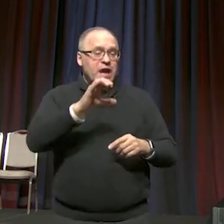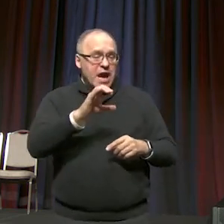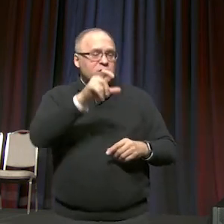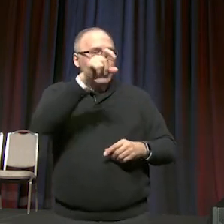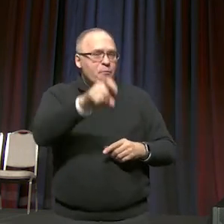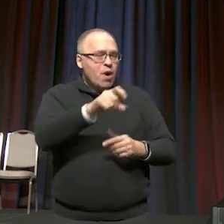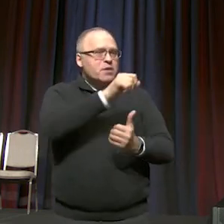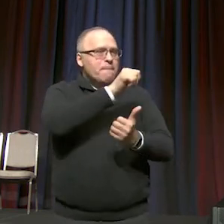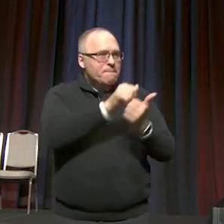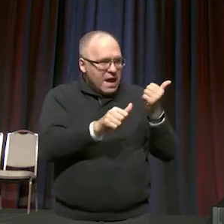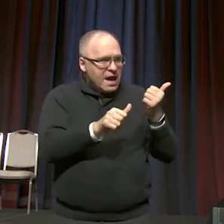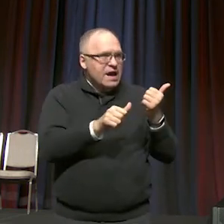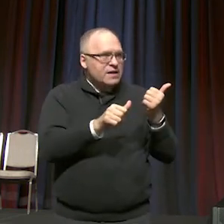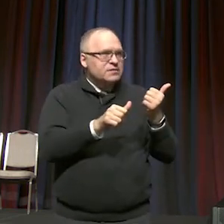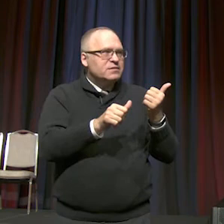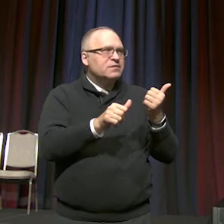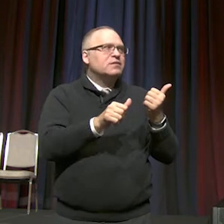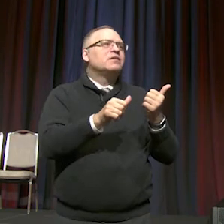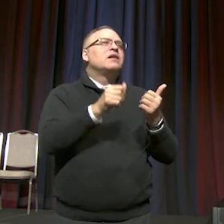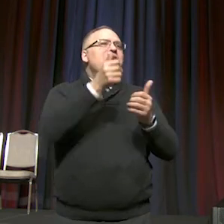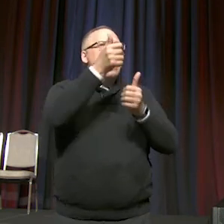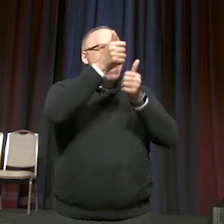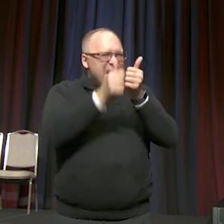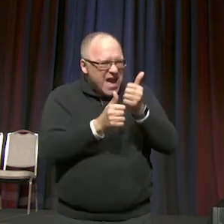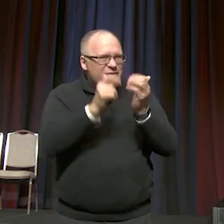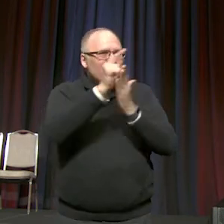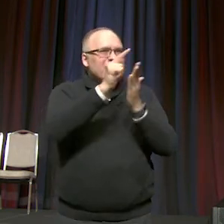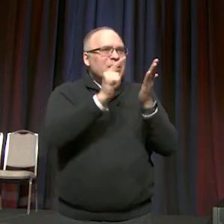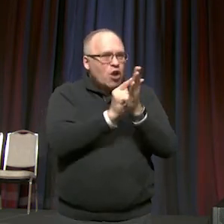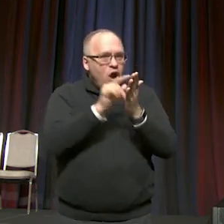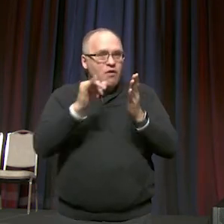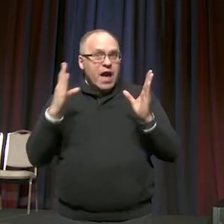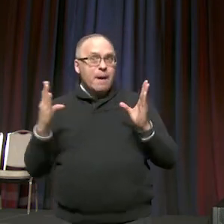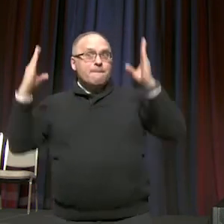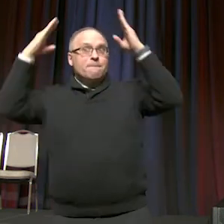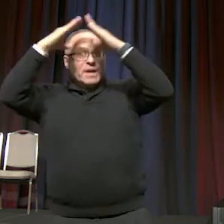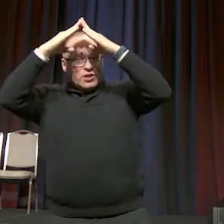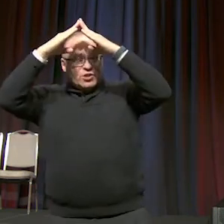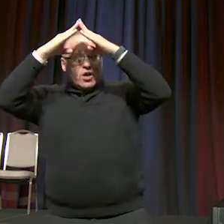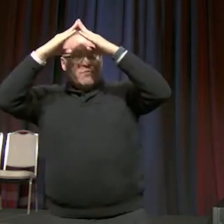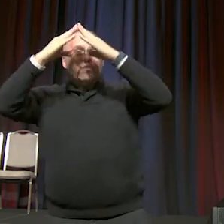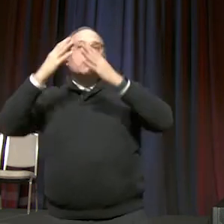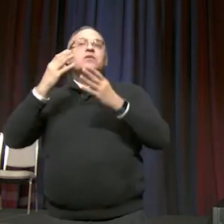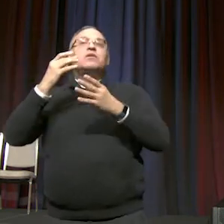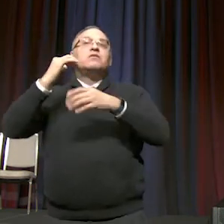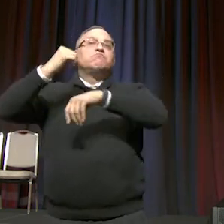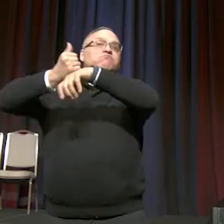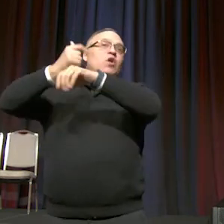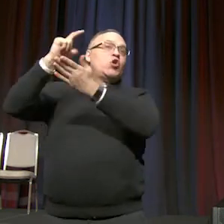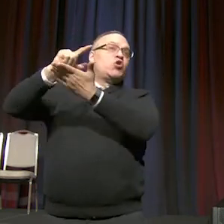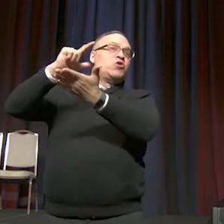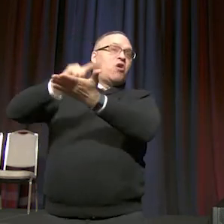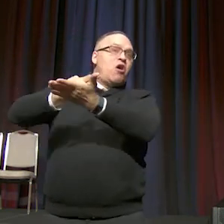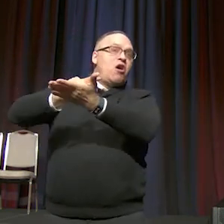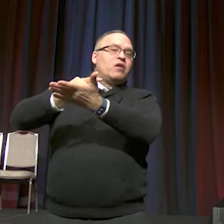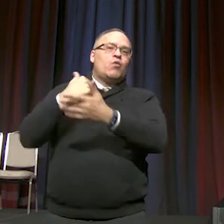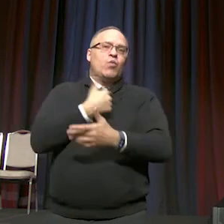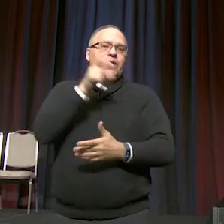pass upon every decision of law made by a bishop in a conference. It must either